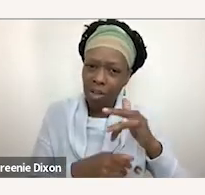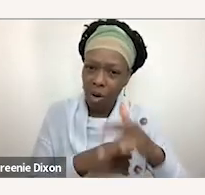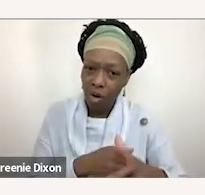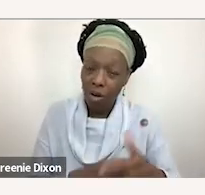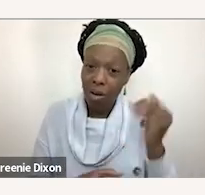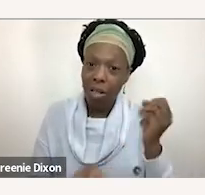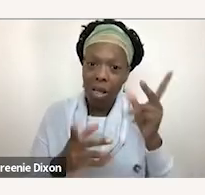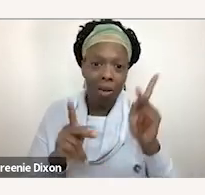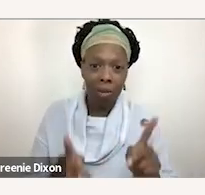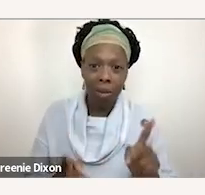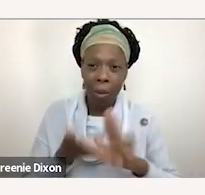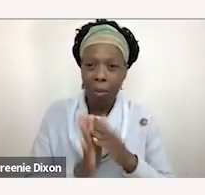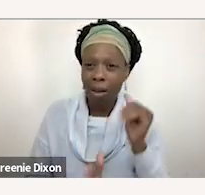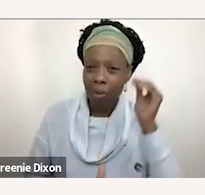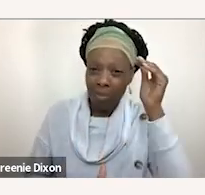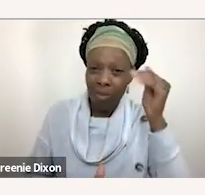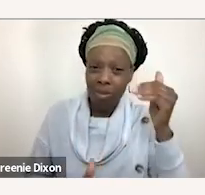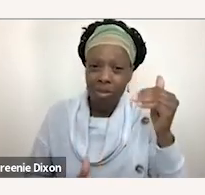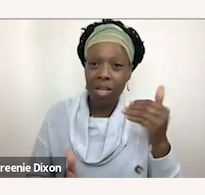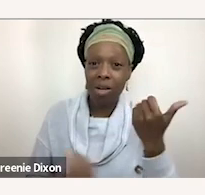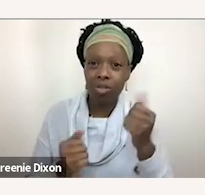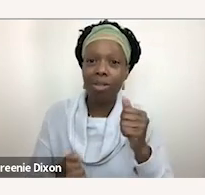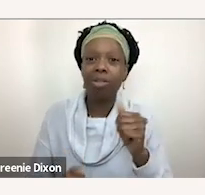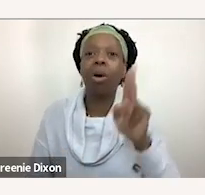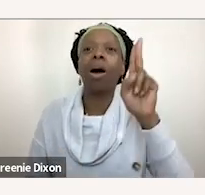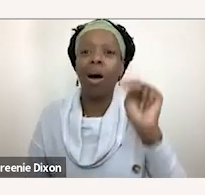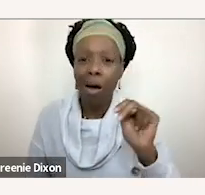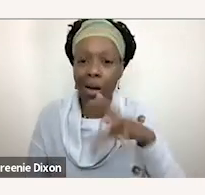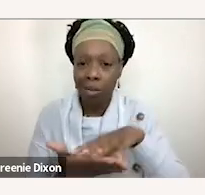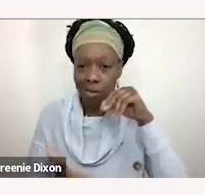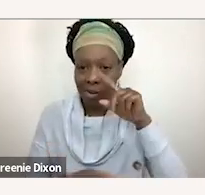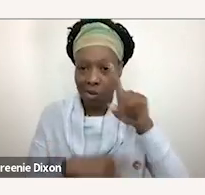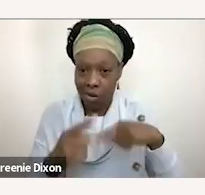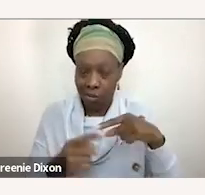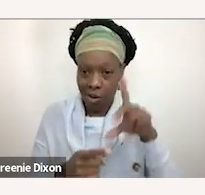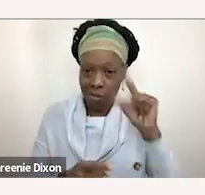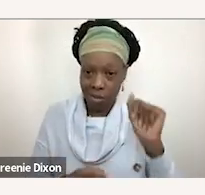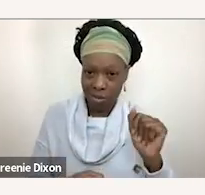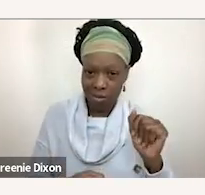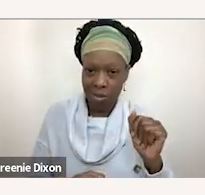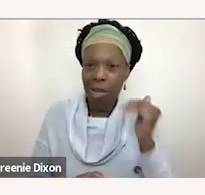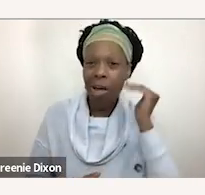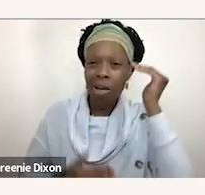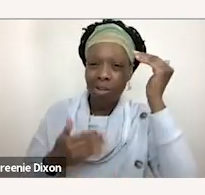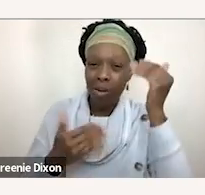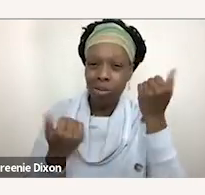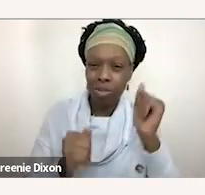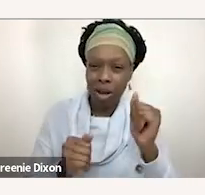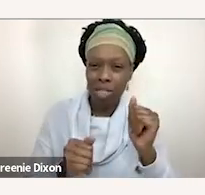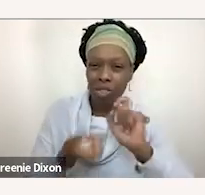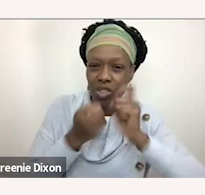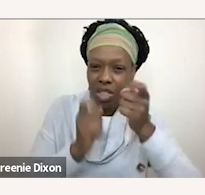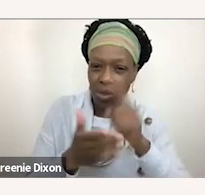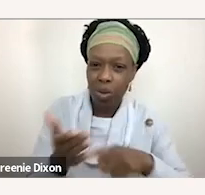as adults they're doing a lot of unlearning about disability they're they're reframing what they thought they knew and what they thought they were taught and